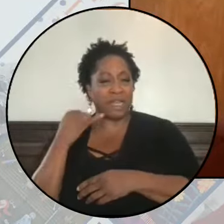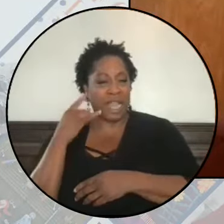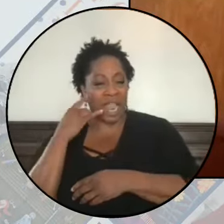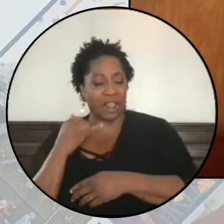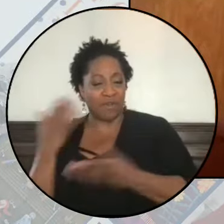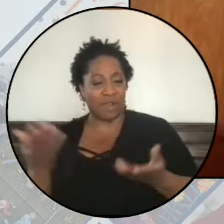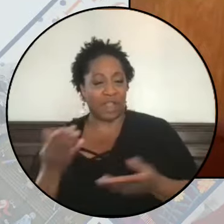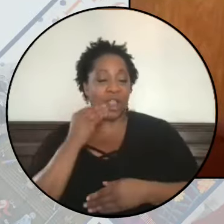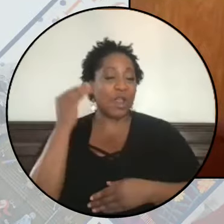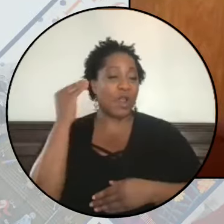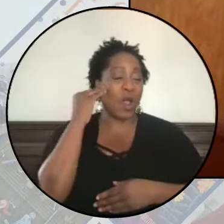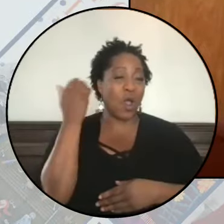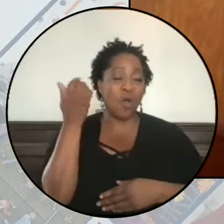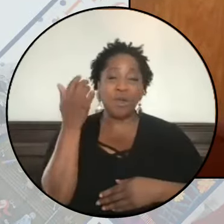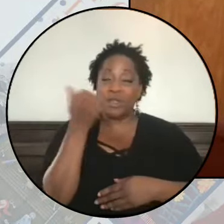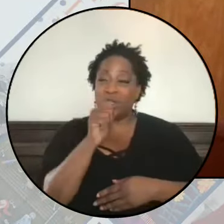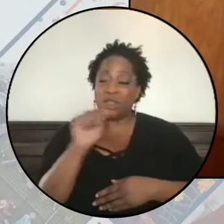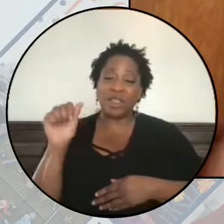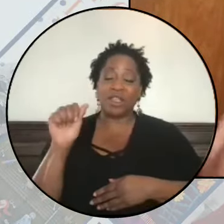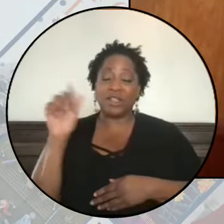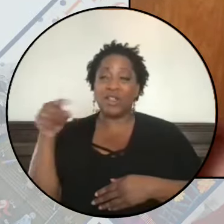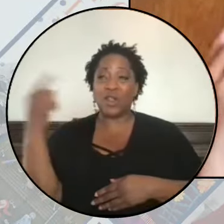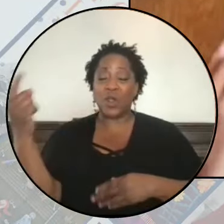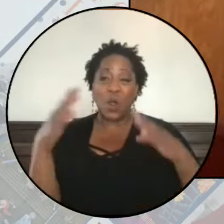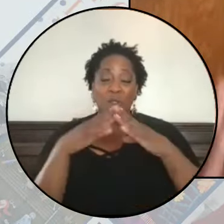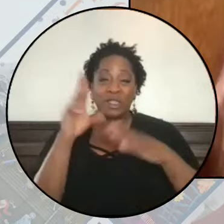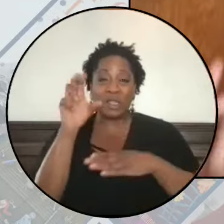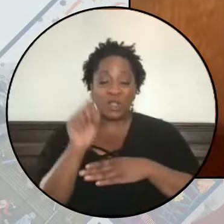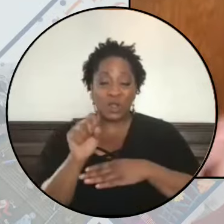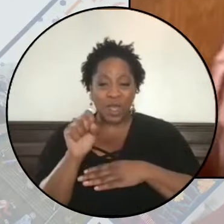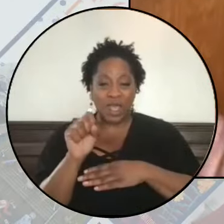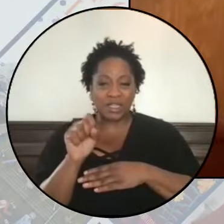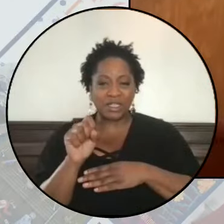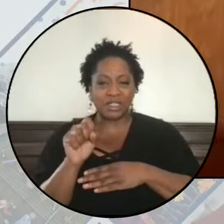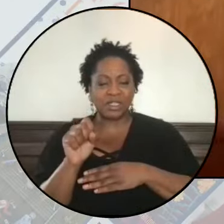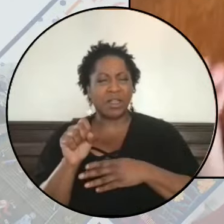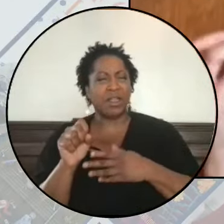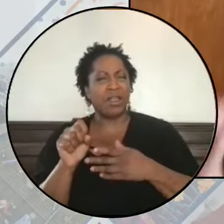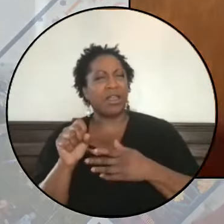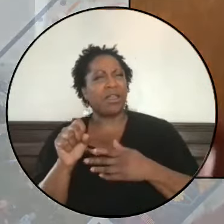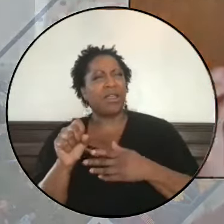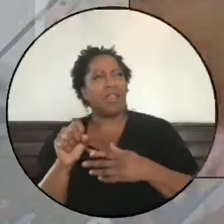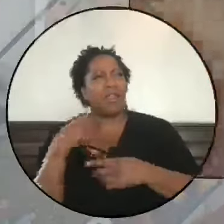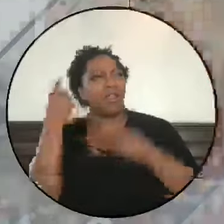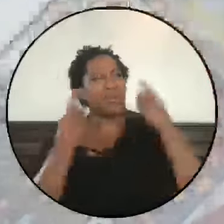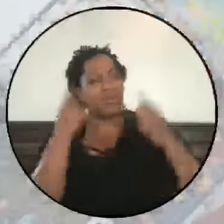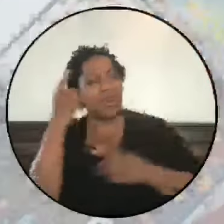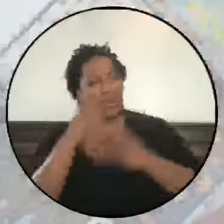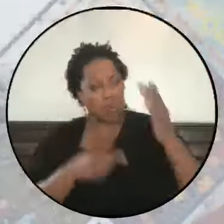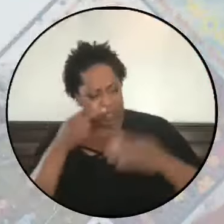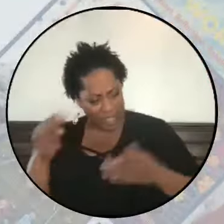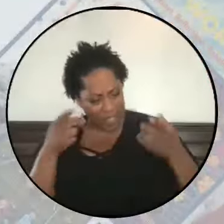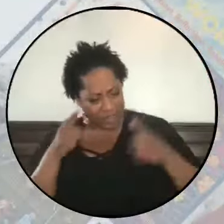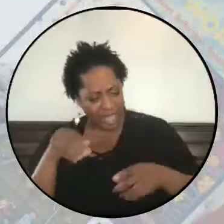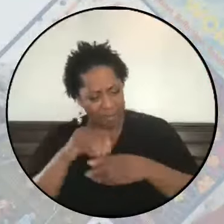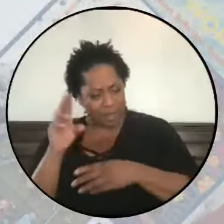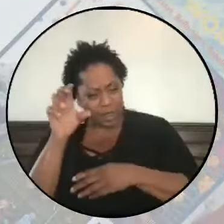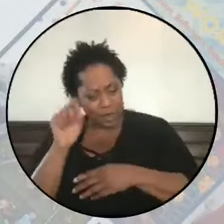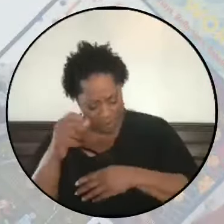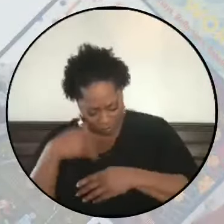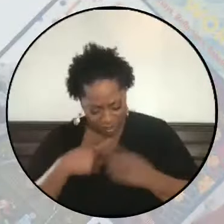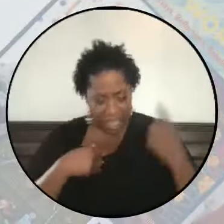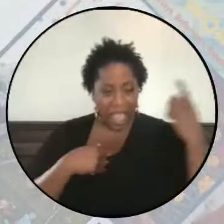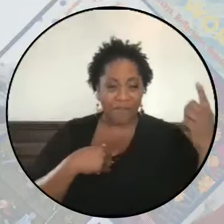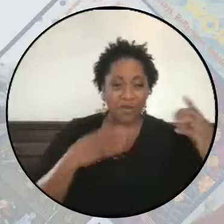to the only city in the entire United States, it begs the question what the hell is happening in this country where we only have